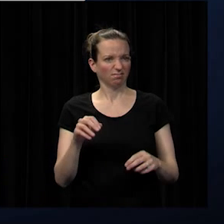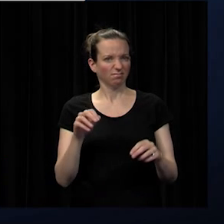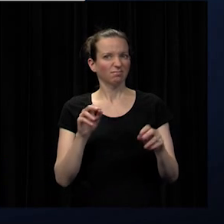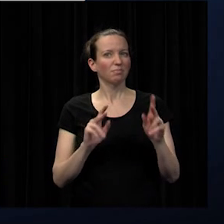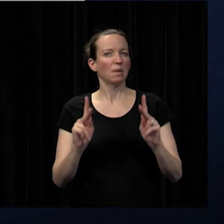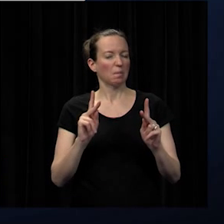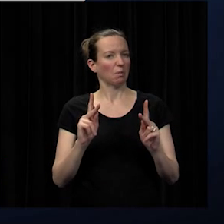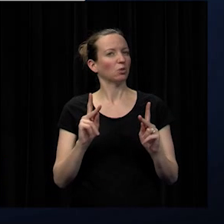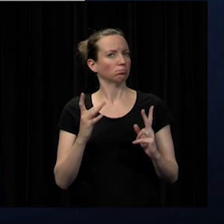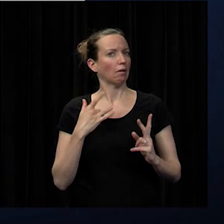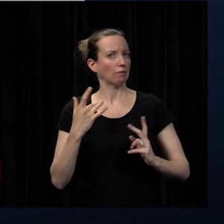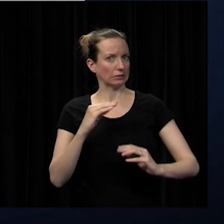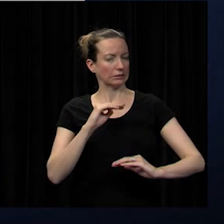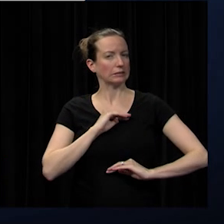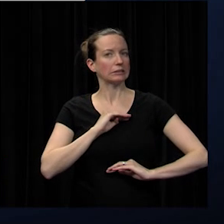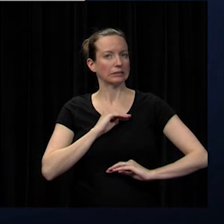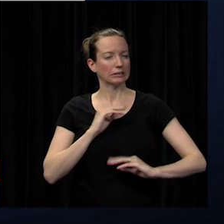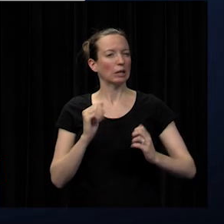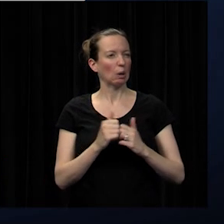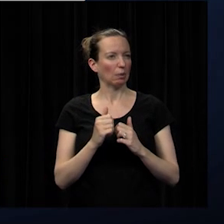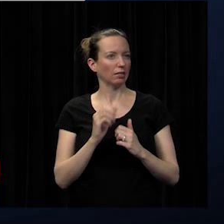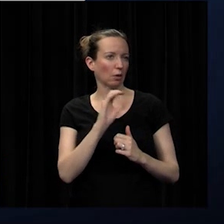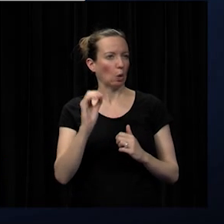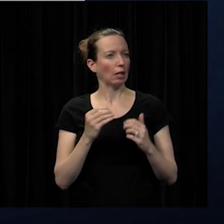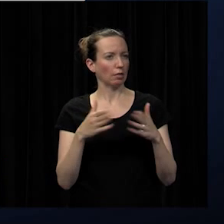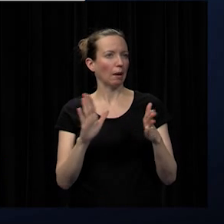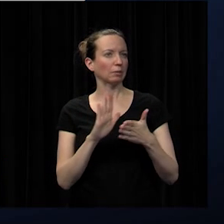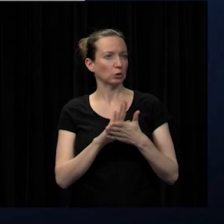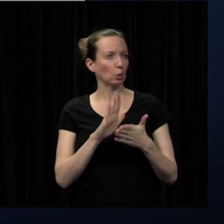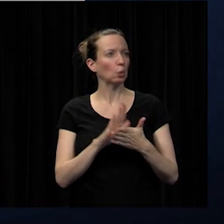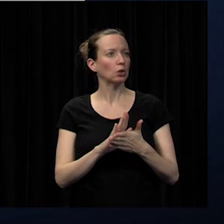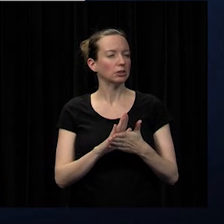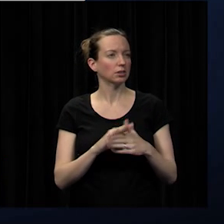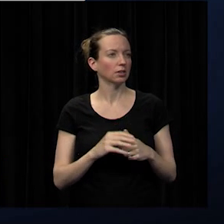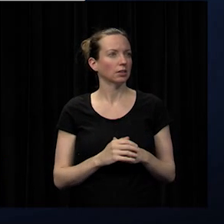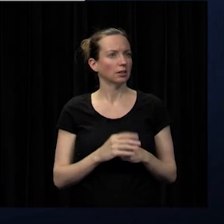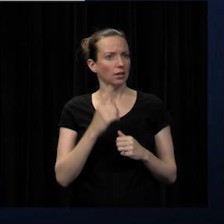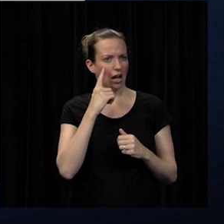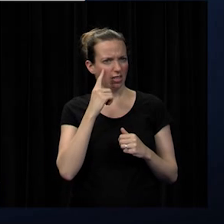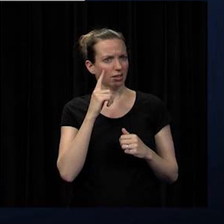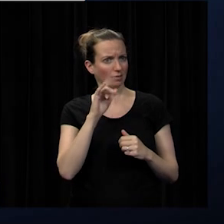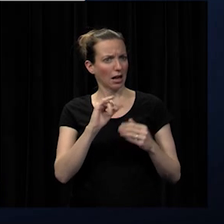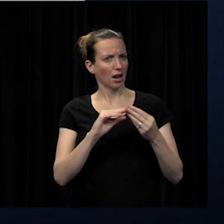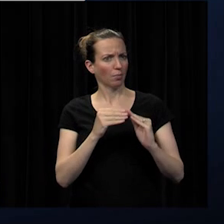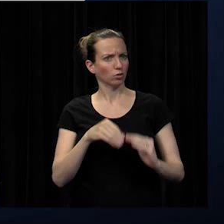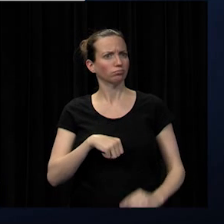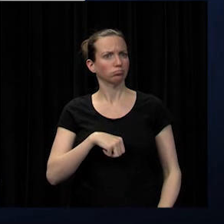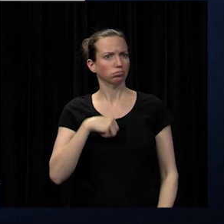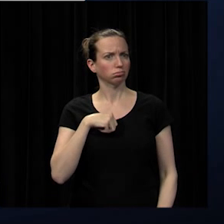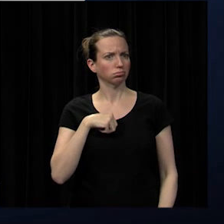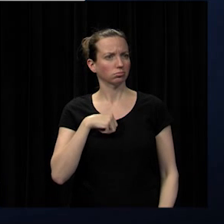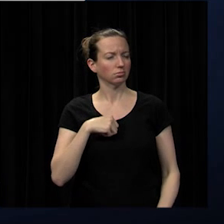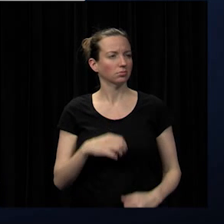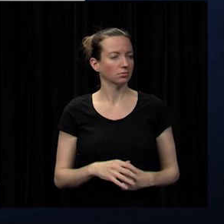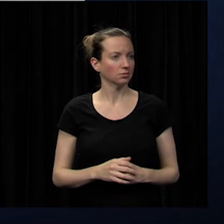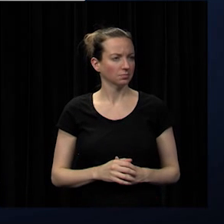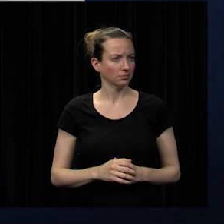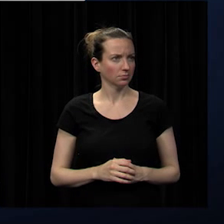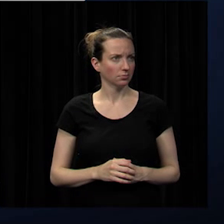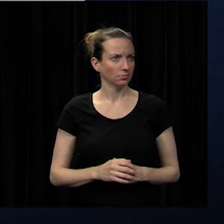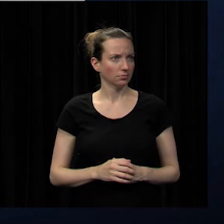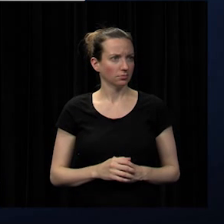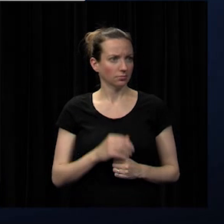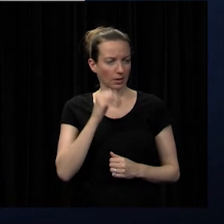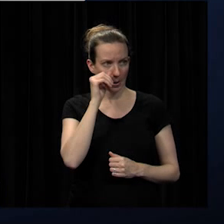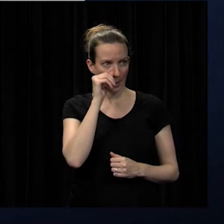with the olathe public schools so again that's something that i think we can all be very proud of and as we look at it i